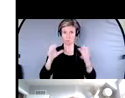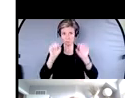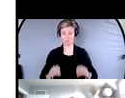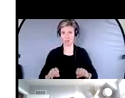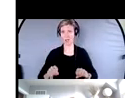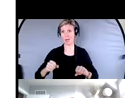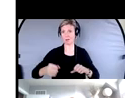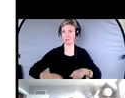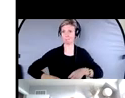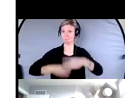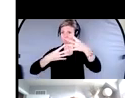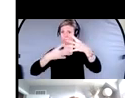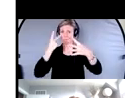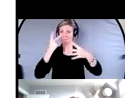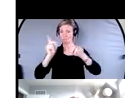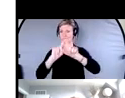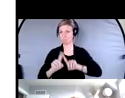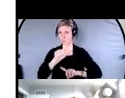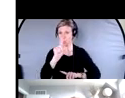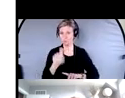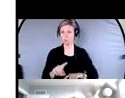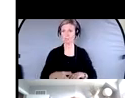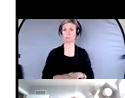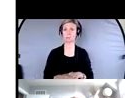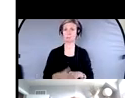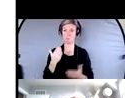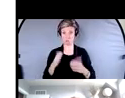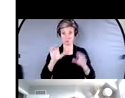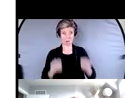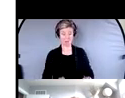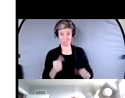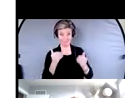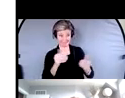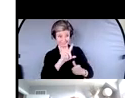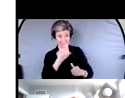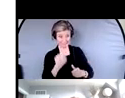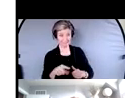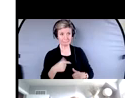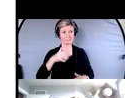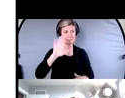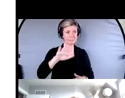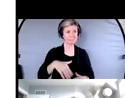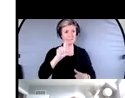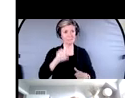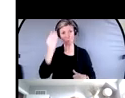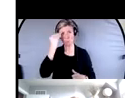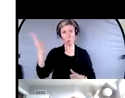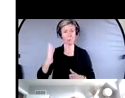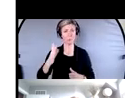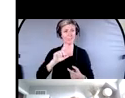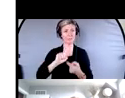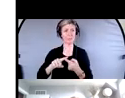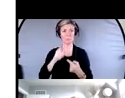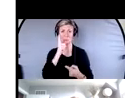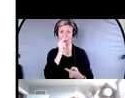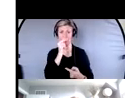because, you know, you could put a question in there and say, who do I report to? Because I'm sure that many other individuals have that same kind of question.